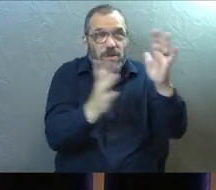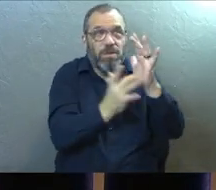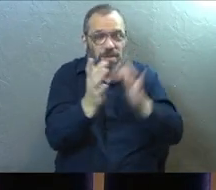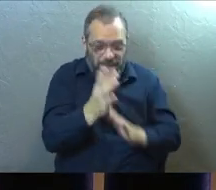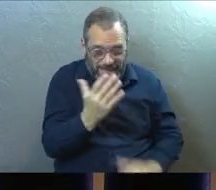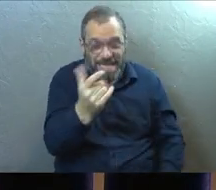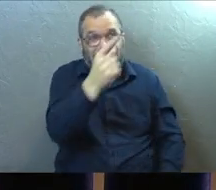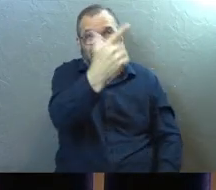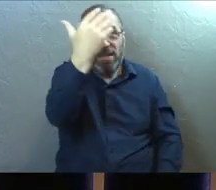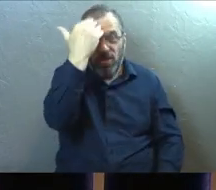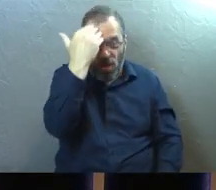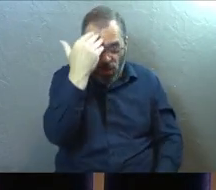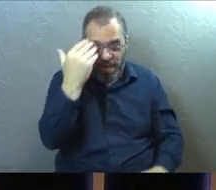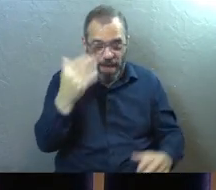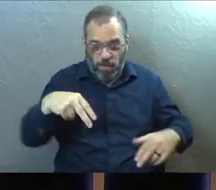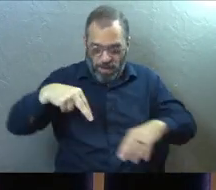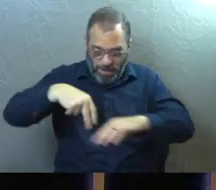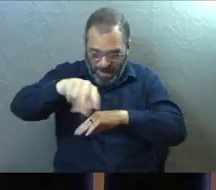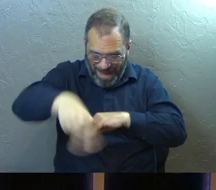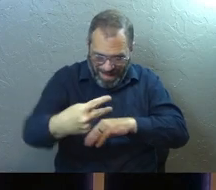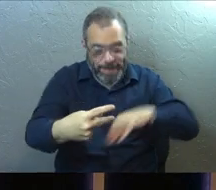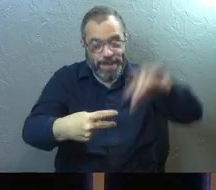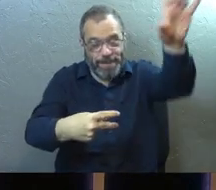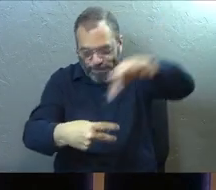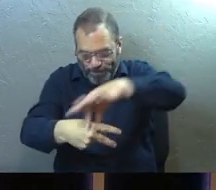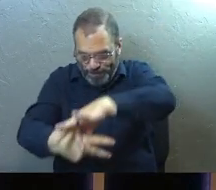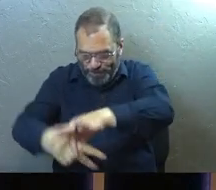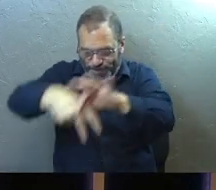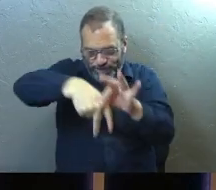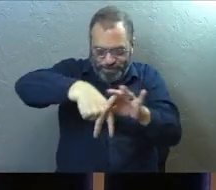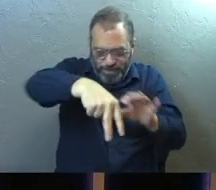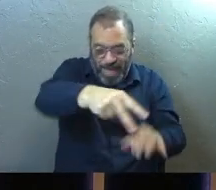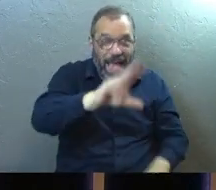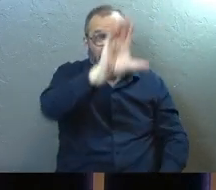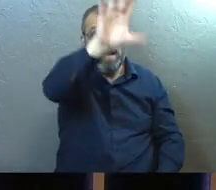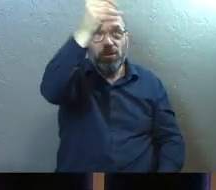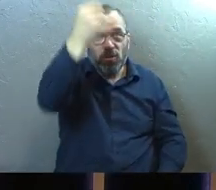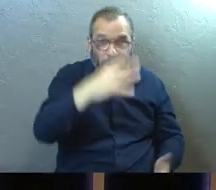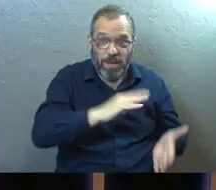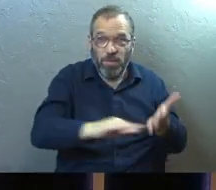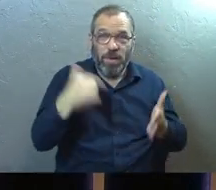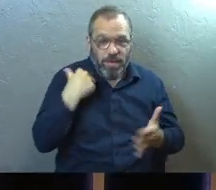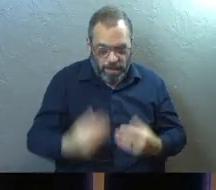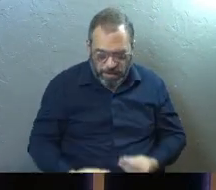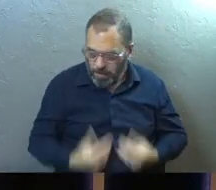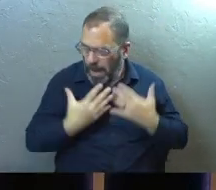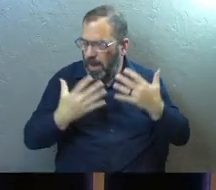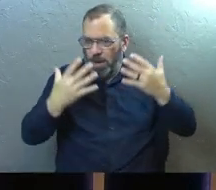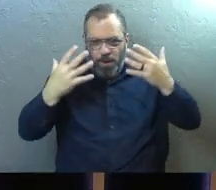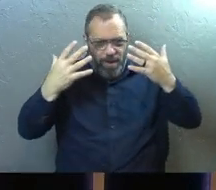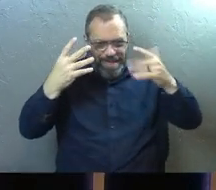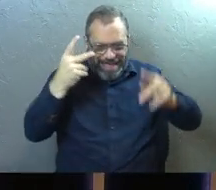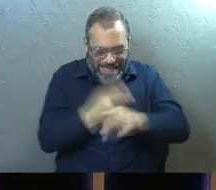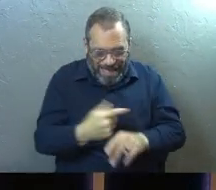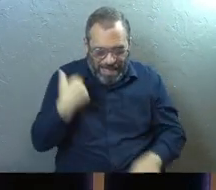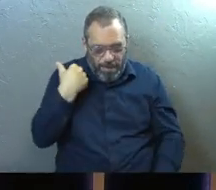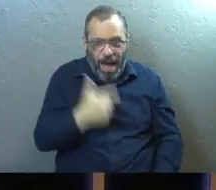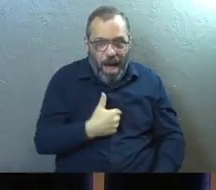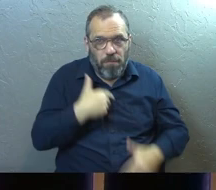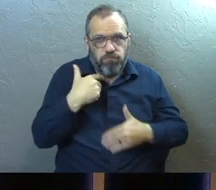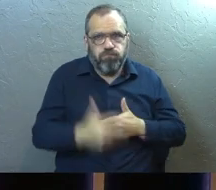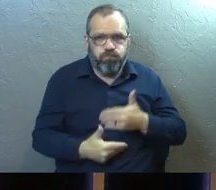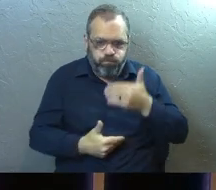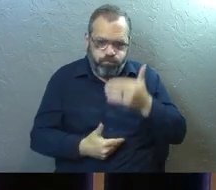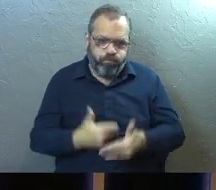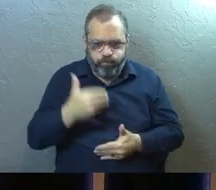gonna have to pick us up when he, when we fall. The grace of God is going to have to forgive us, have to inspire us, have to keep us going